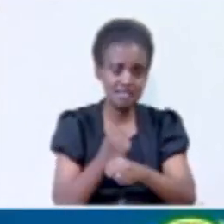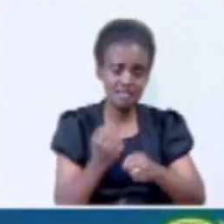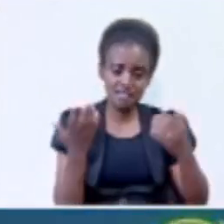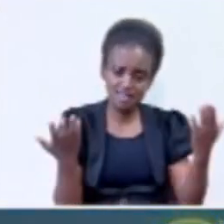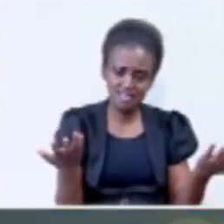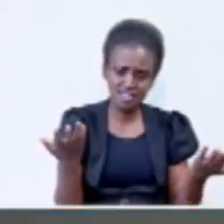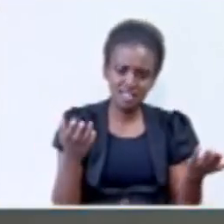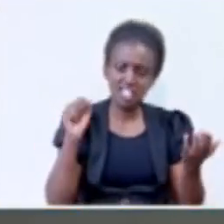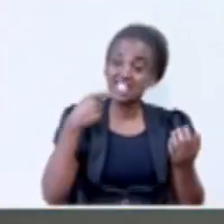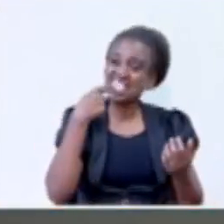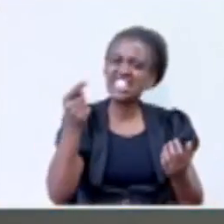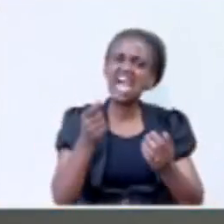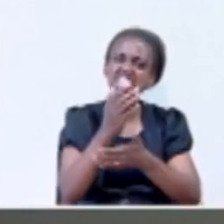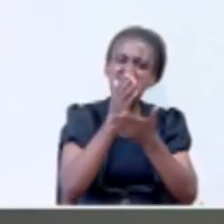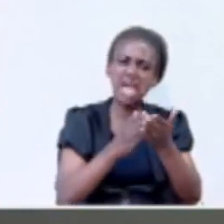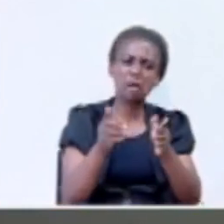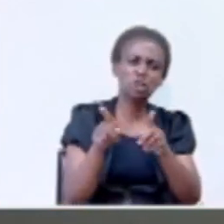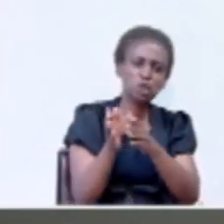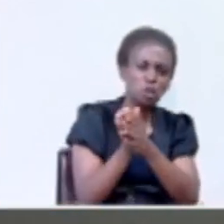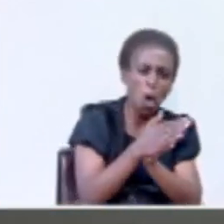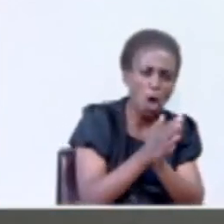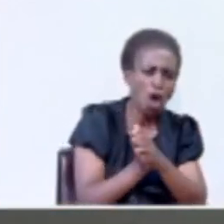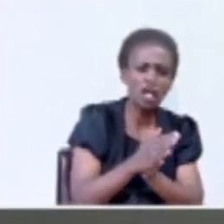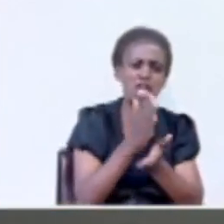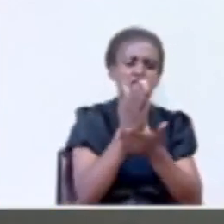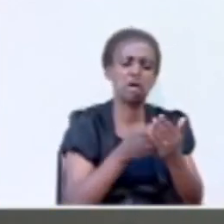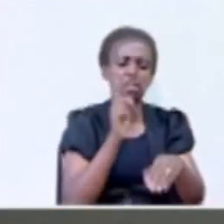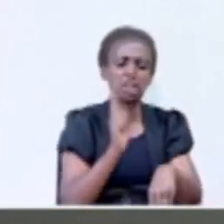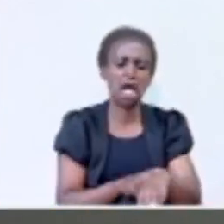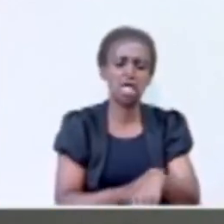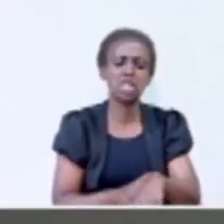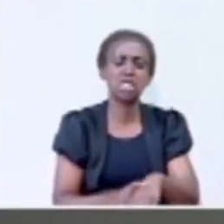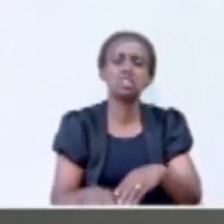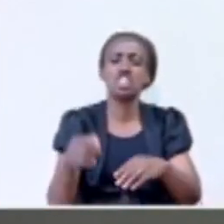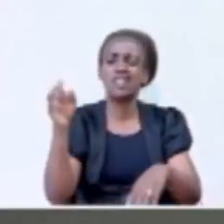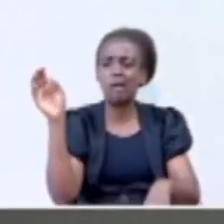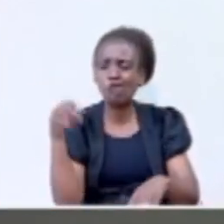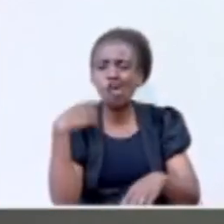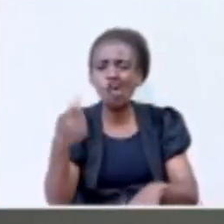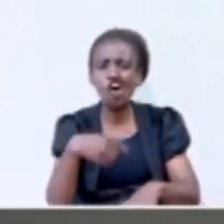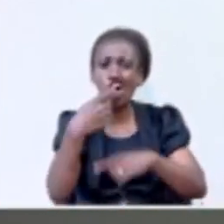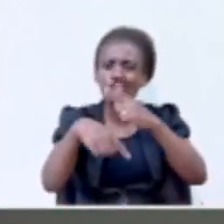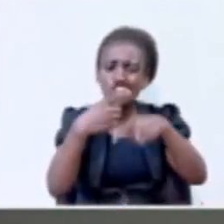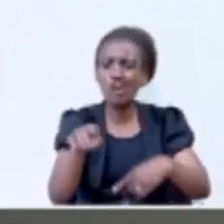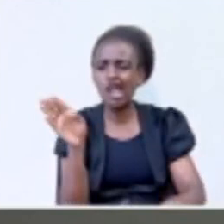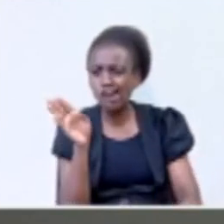they tell the same story, the same, sometimes spread the same rumors, another time